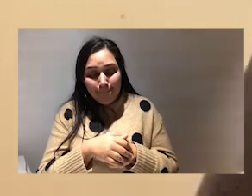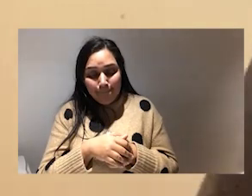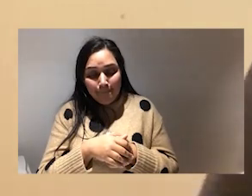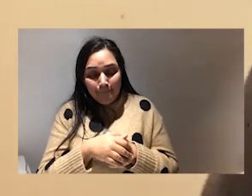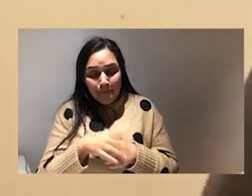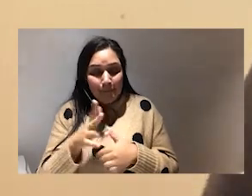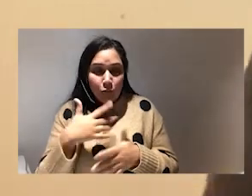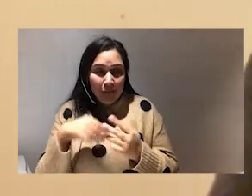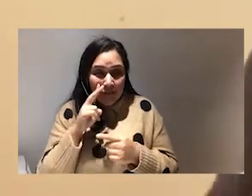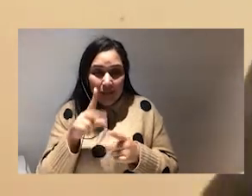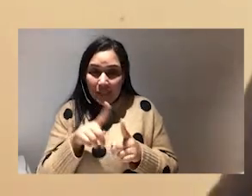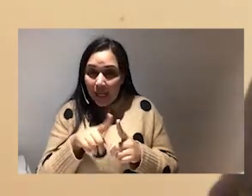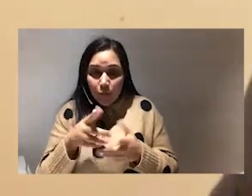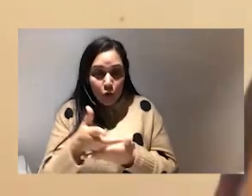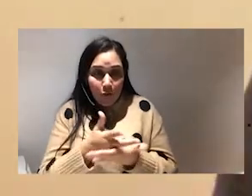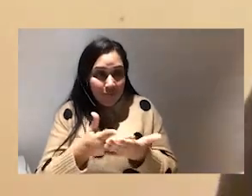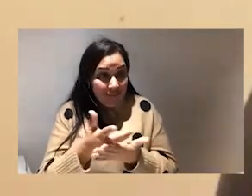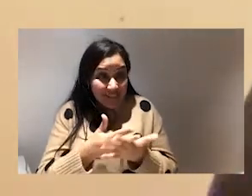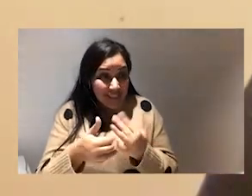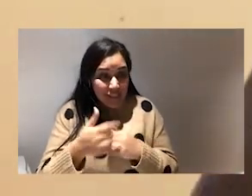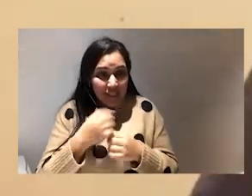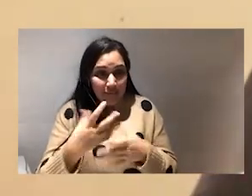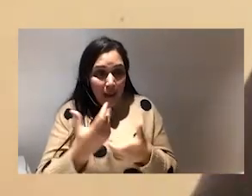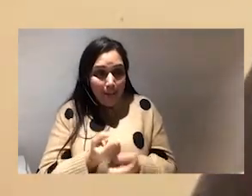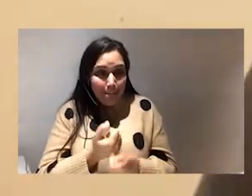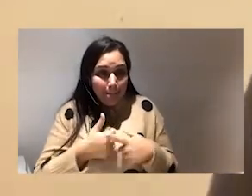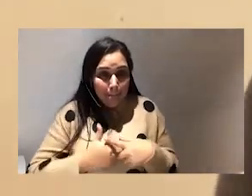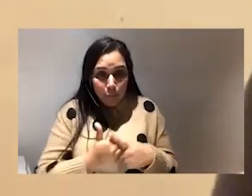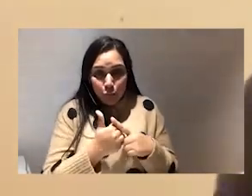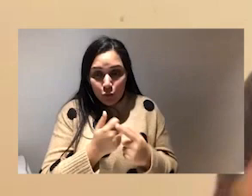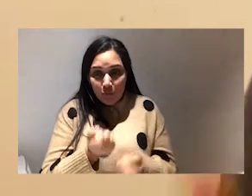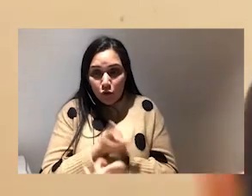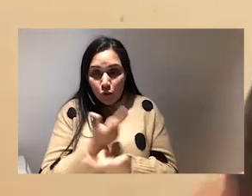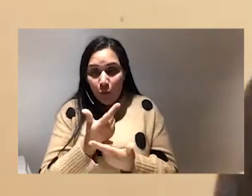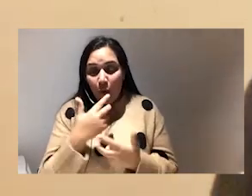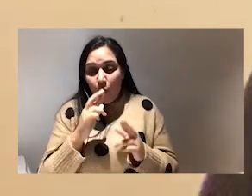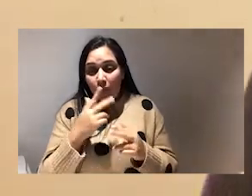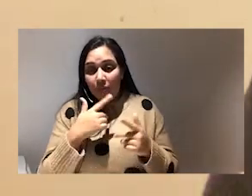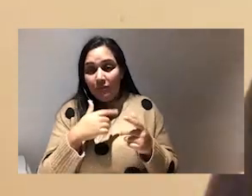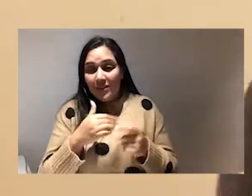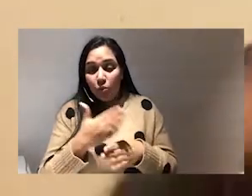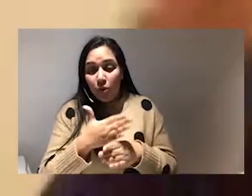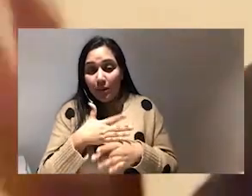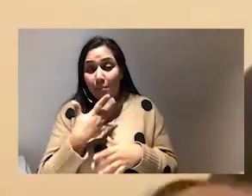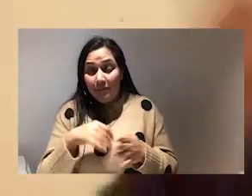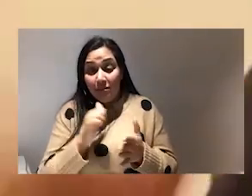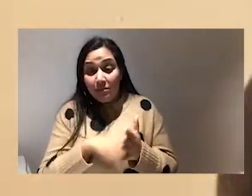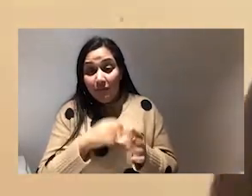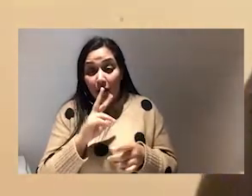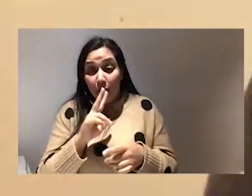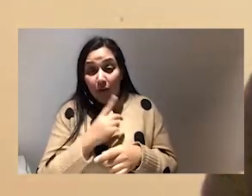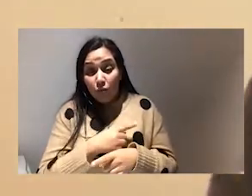conversation uh it's given me a like a nice boost of joy and hope again of like this work because it has been a bit a tough couple of weeks with the whole